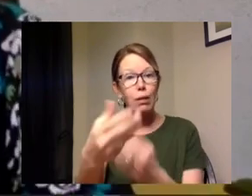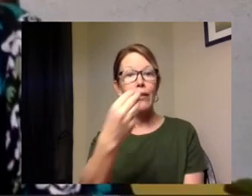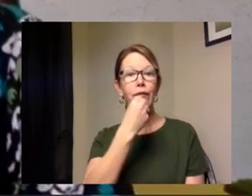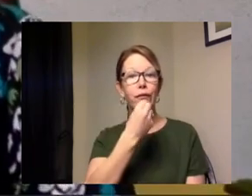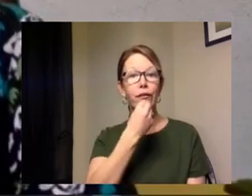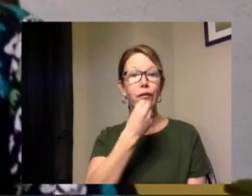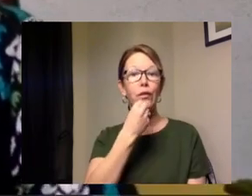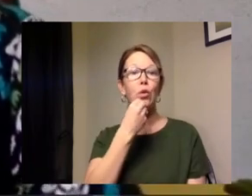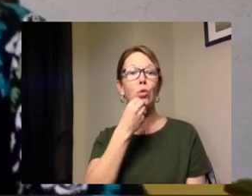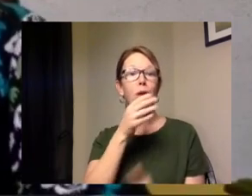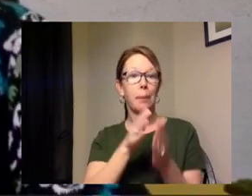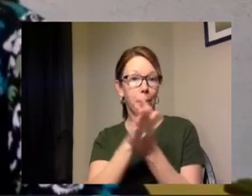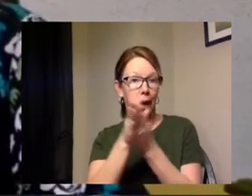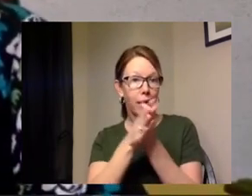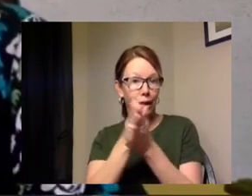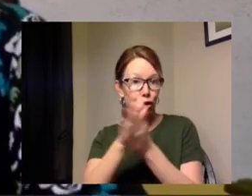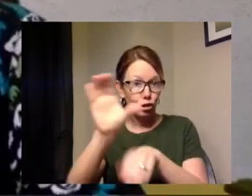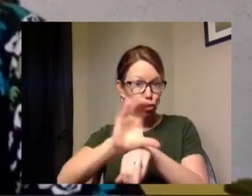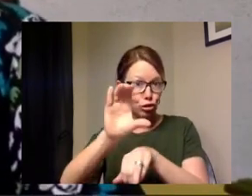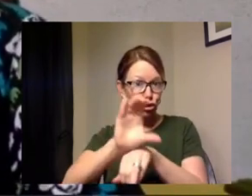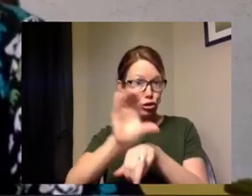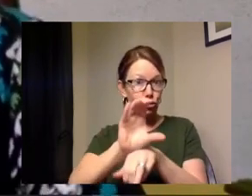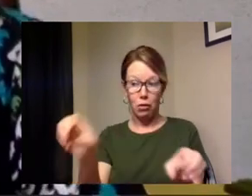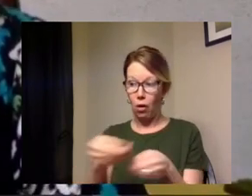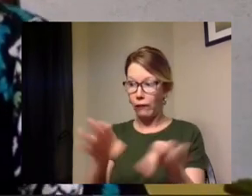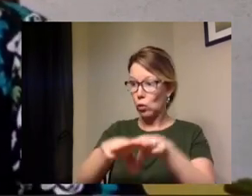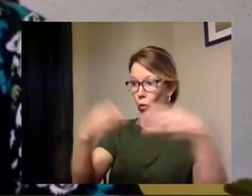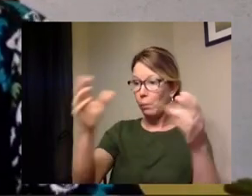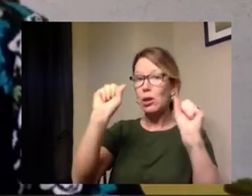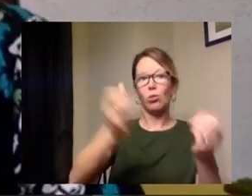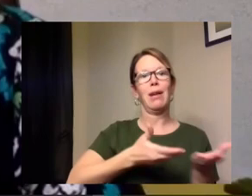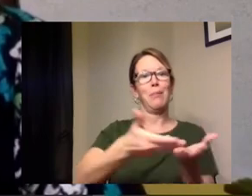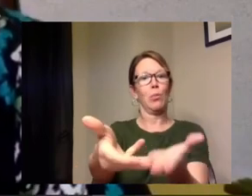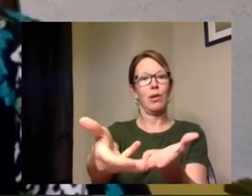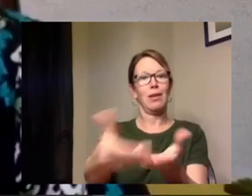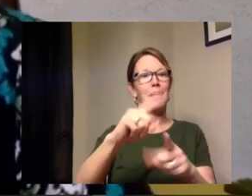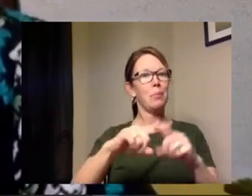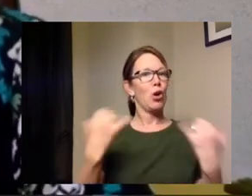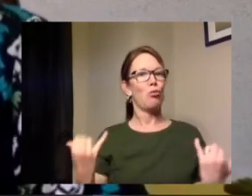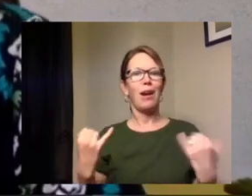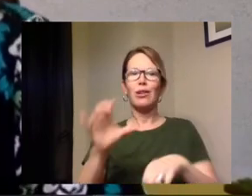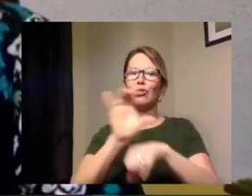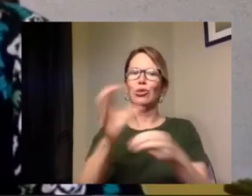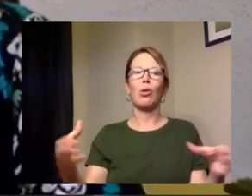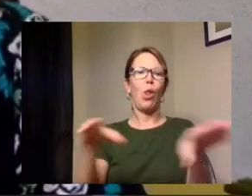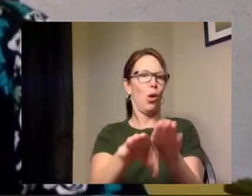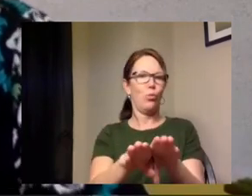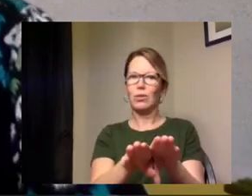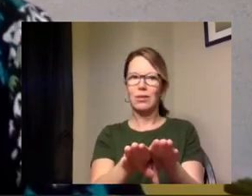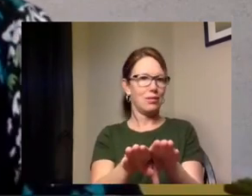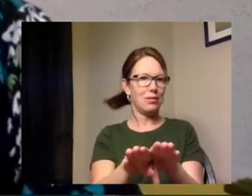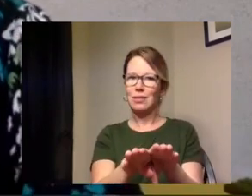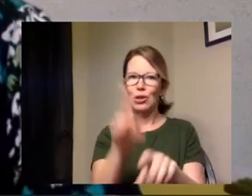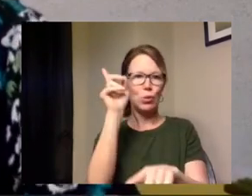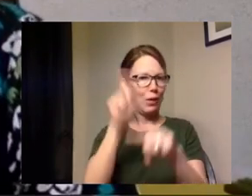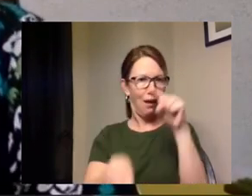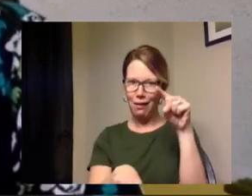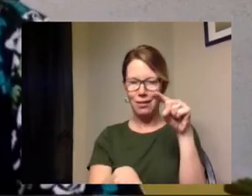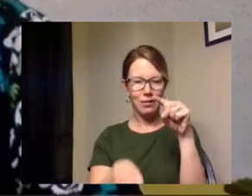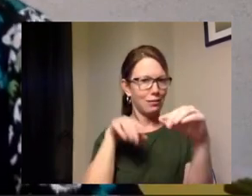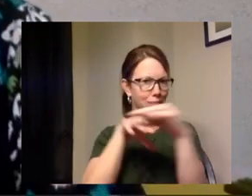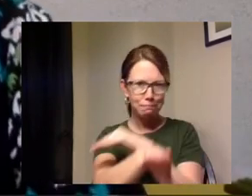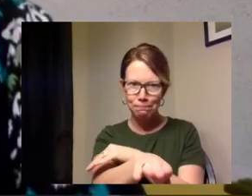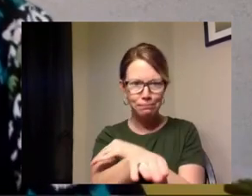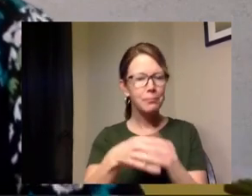the methodist church when the office is open but the methodist church building is closed so you can't do that right